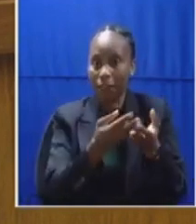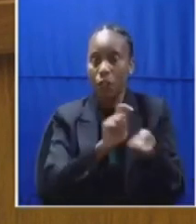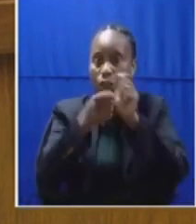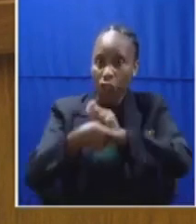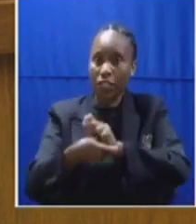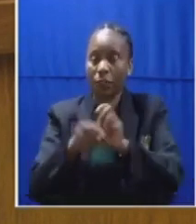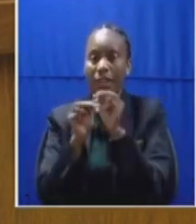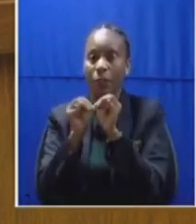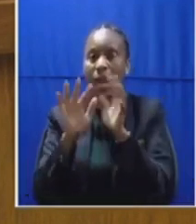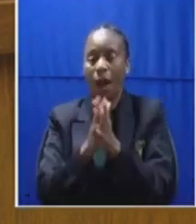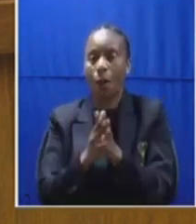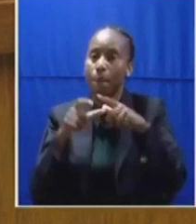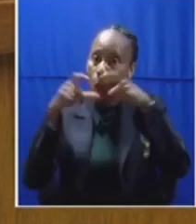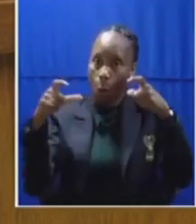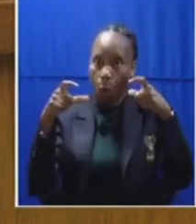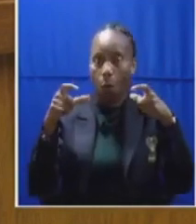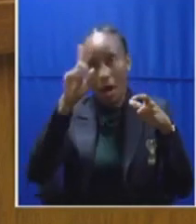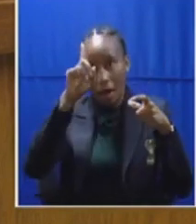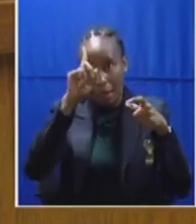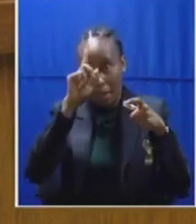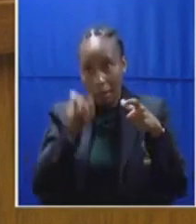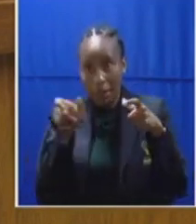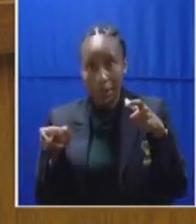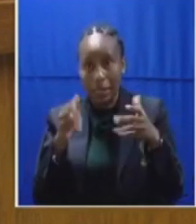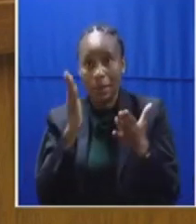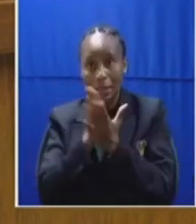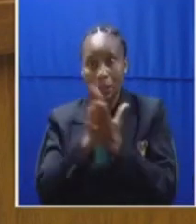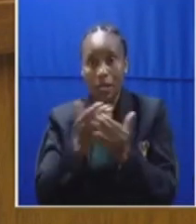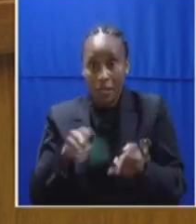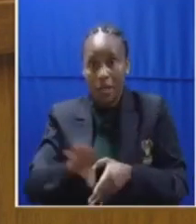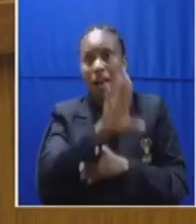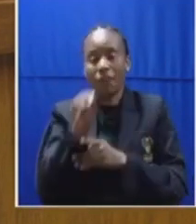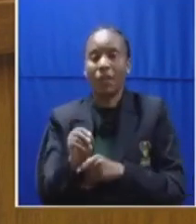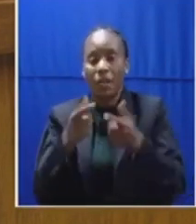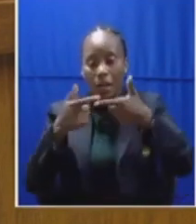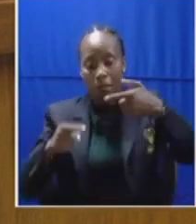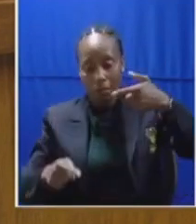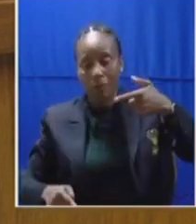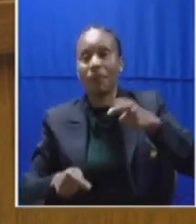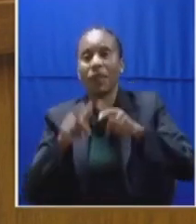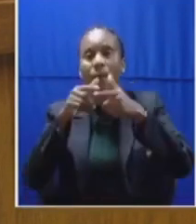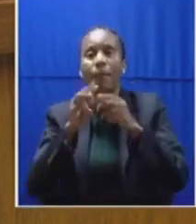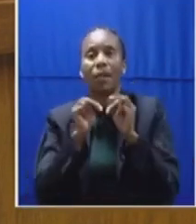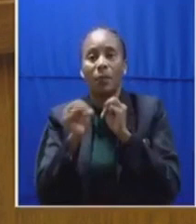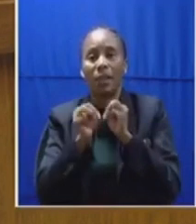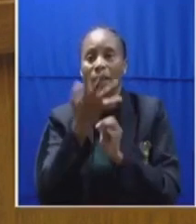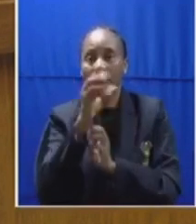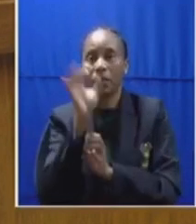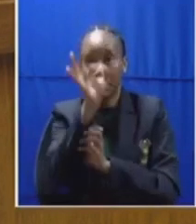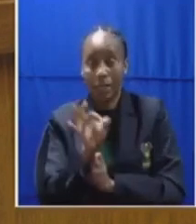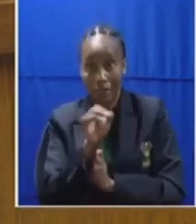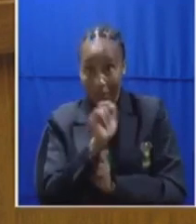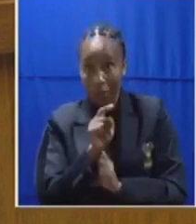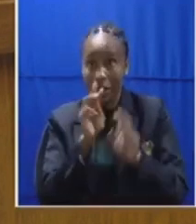people particularly Africans so that when they form the majority at all levels of management with 50% of management being women